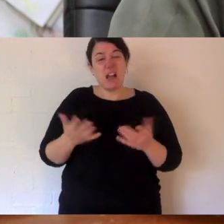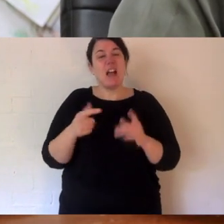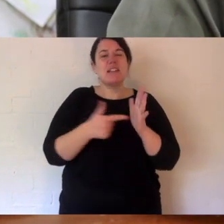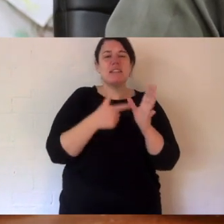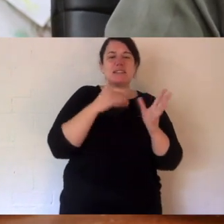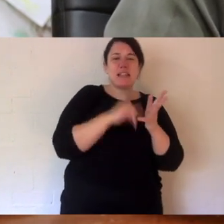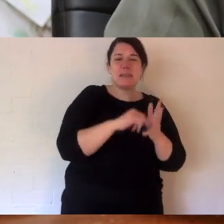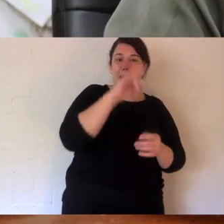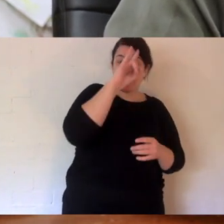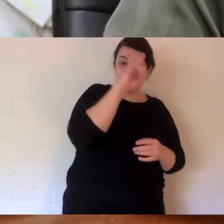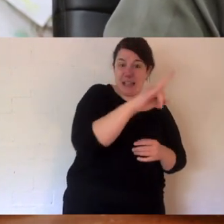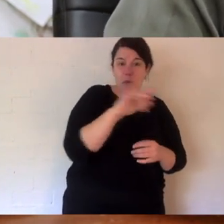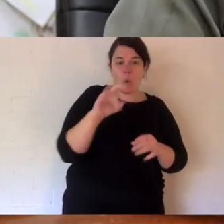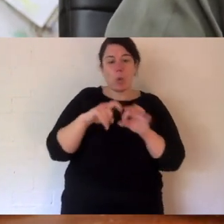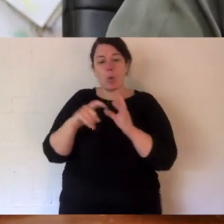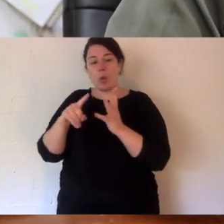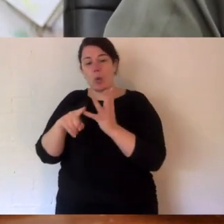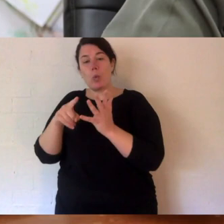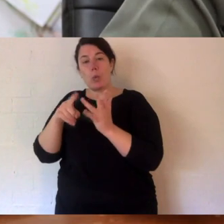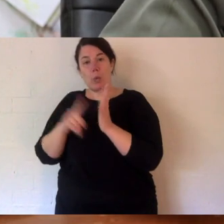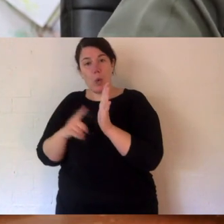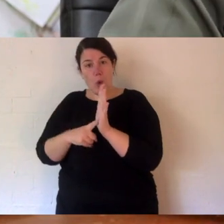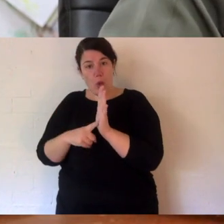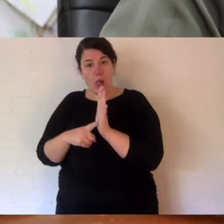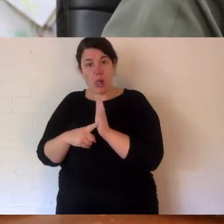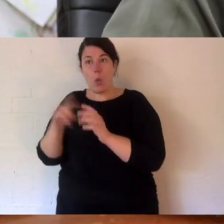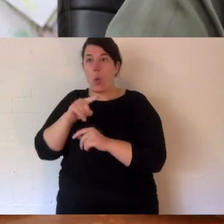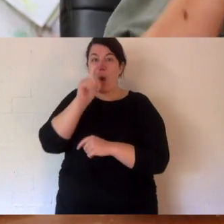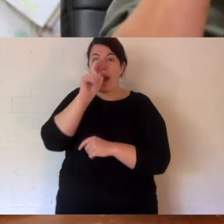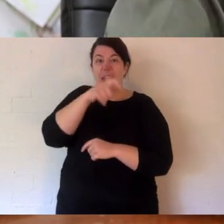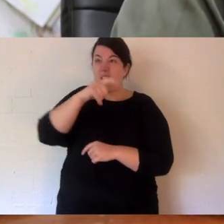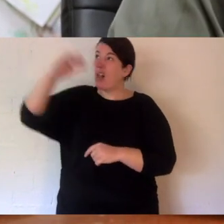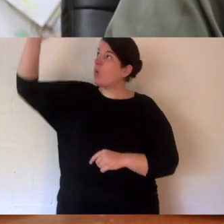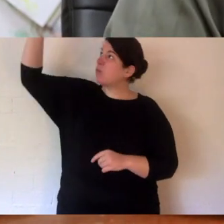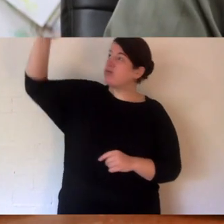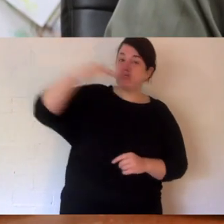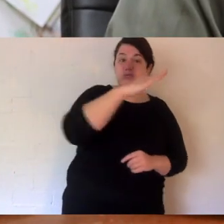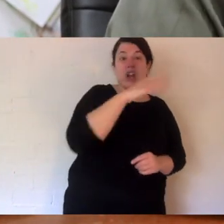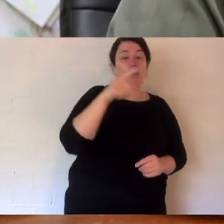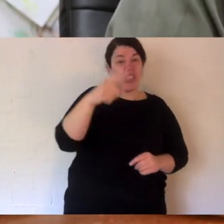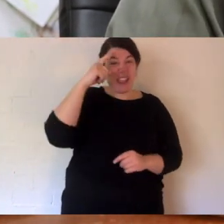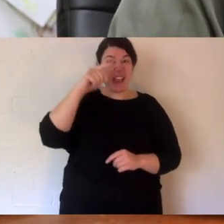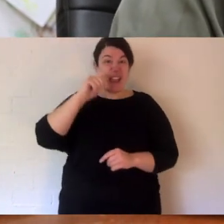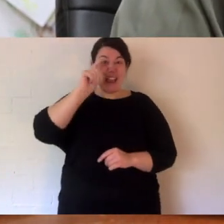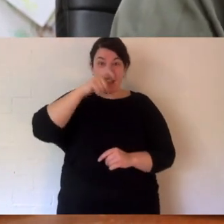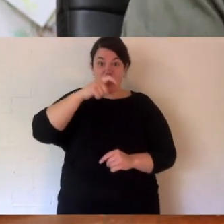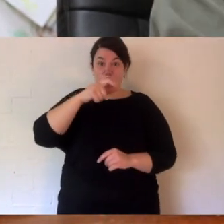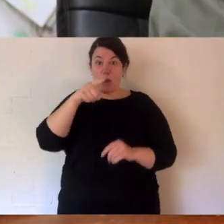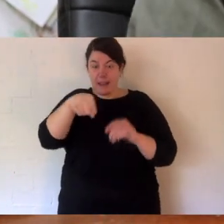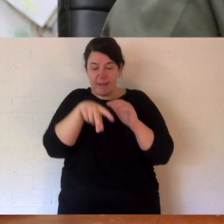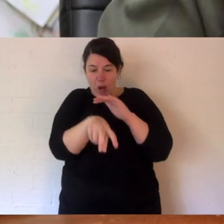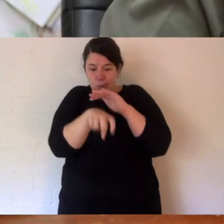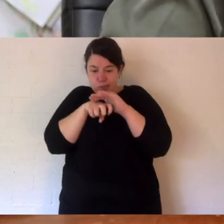are like Tasmanian devils or quolls, which are another carnivorous marsupial, maybe eagles. And you imagine for an eagle,